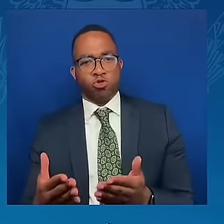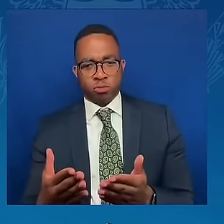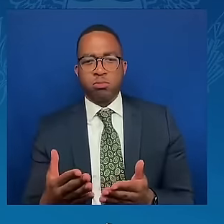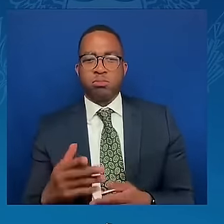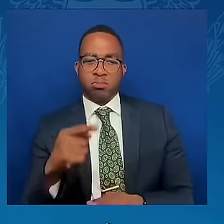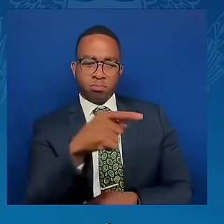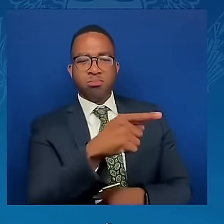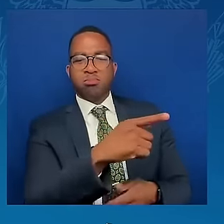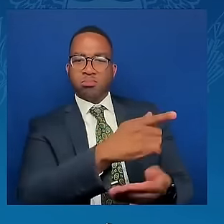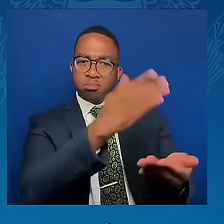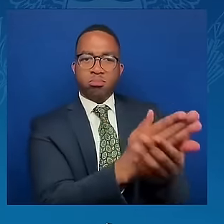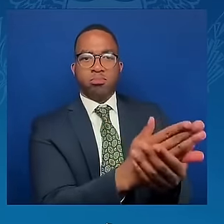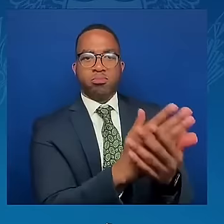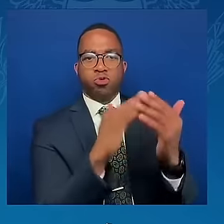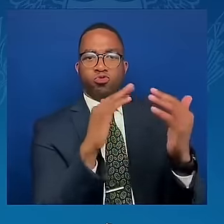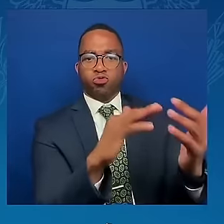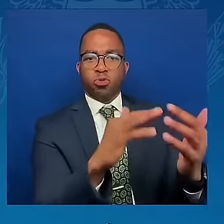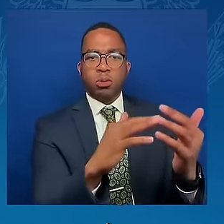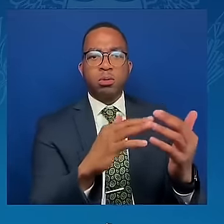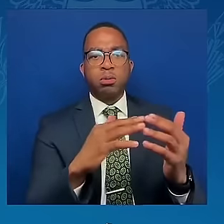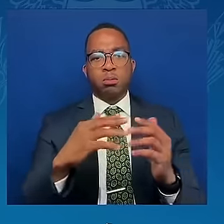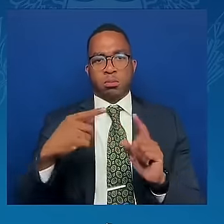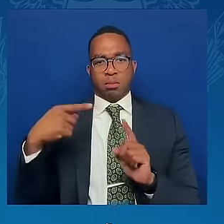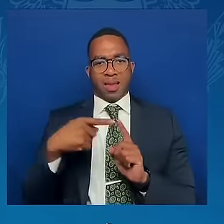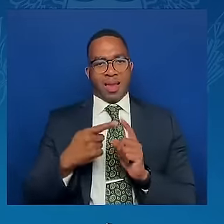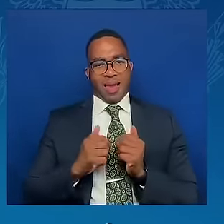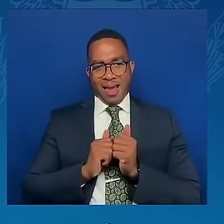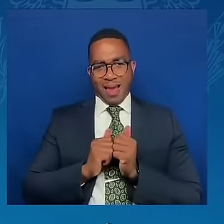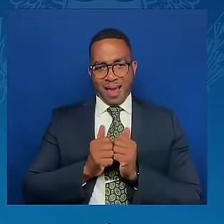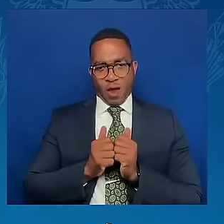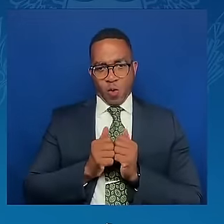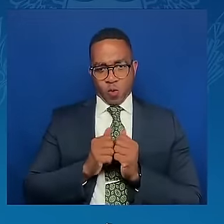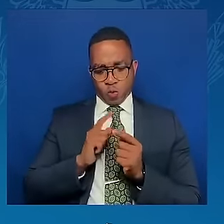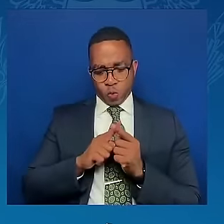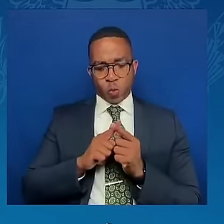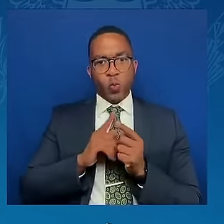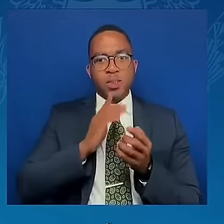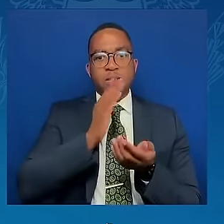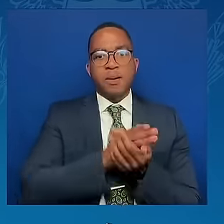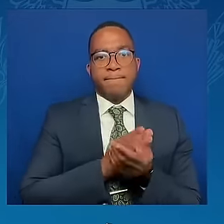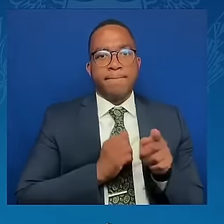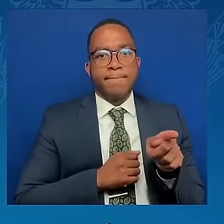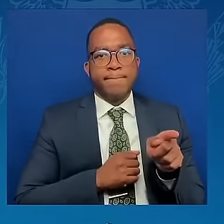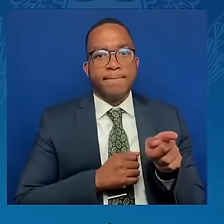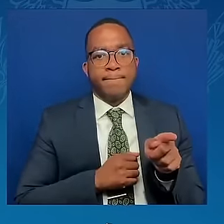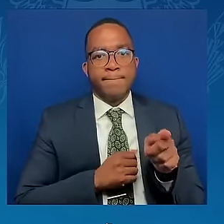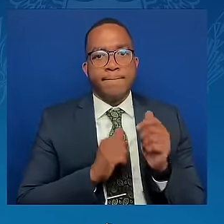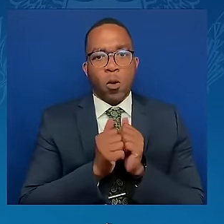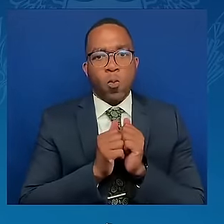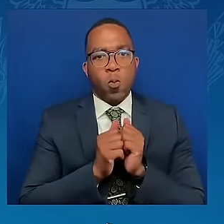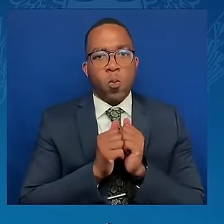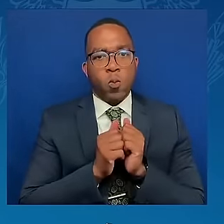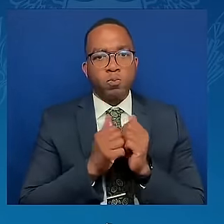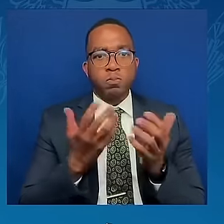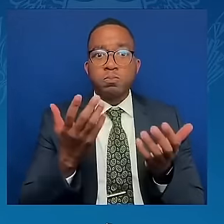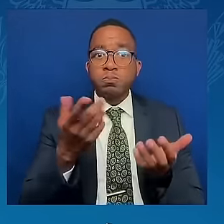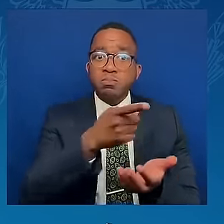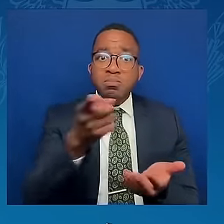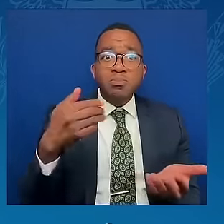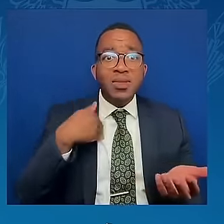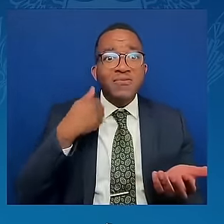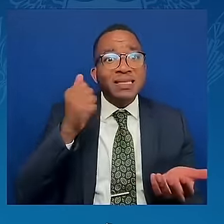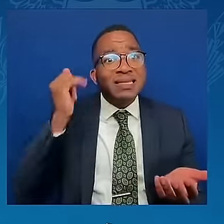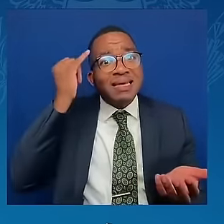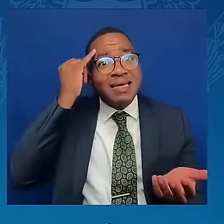end it. And therefore, the very idea of war has already lost. Putin should switch